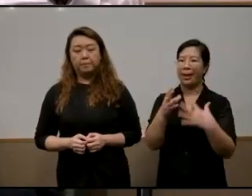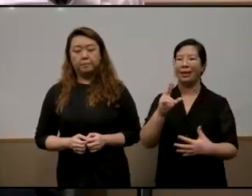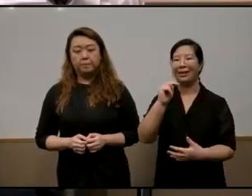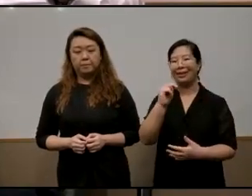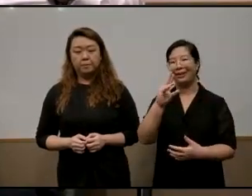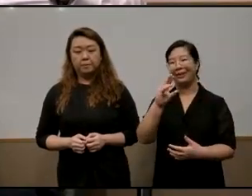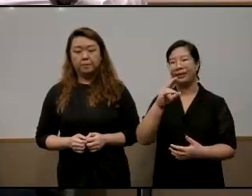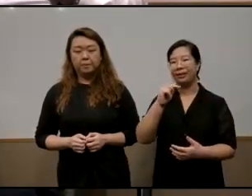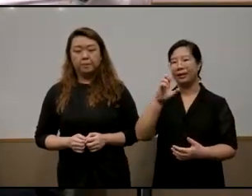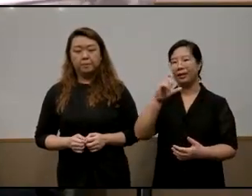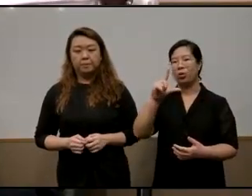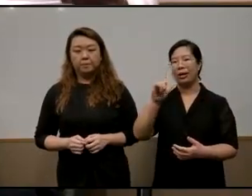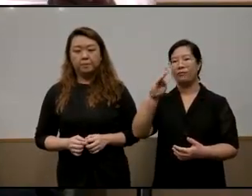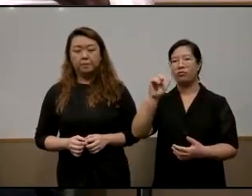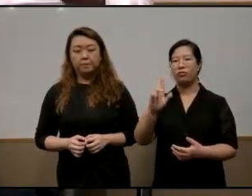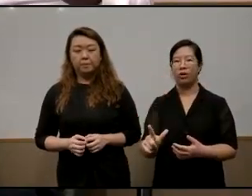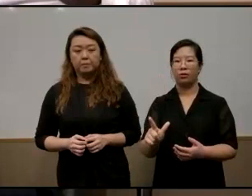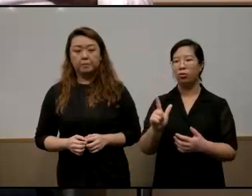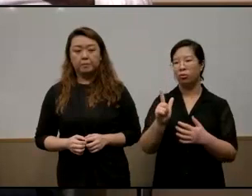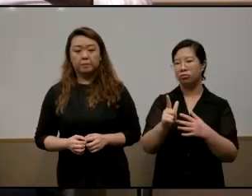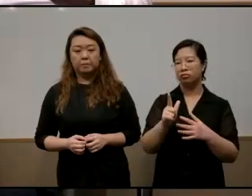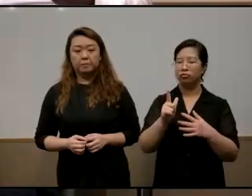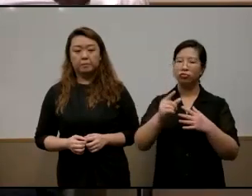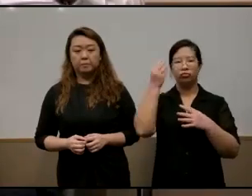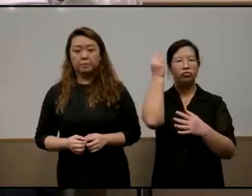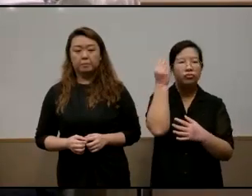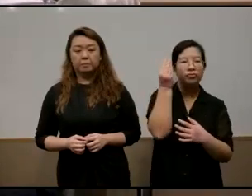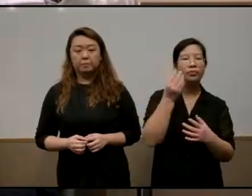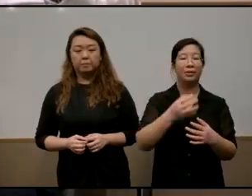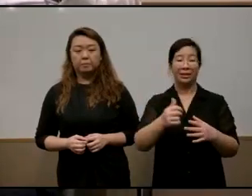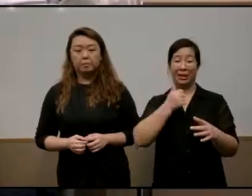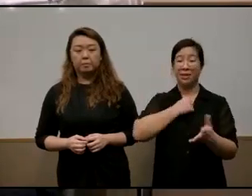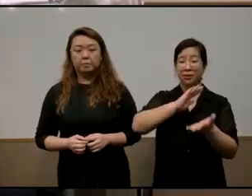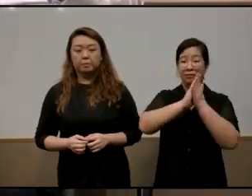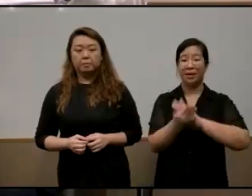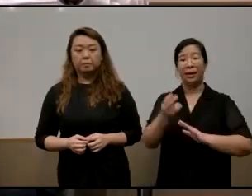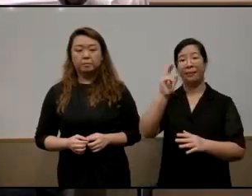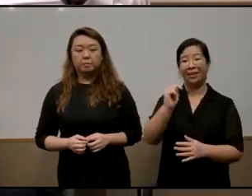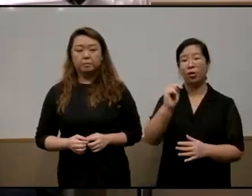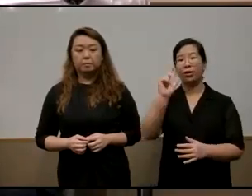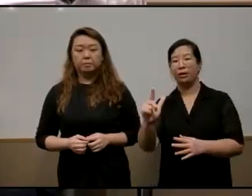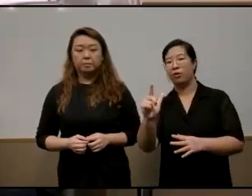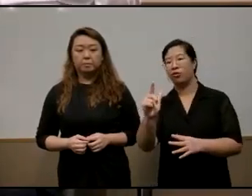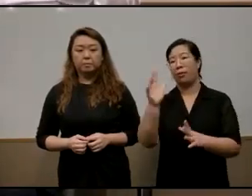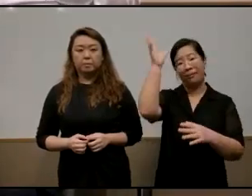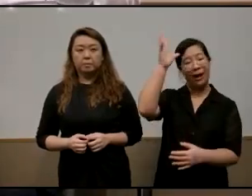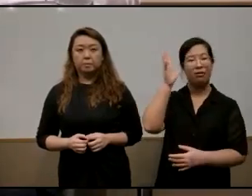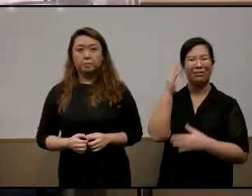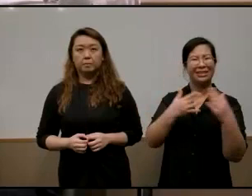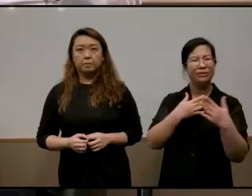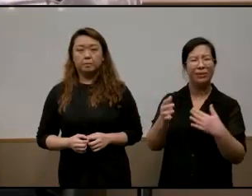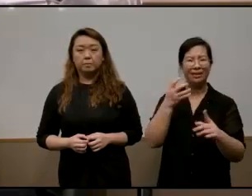imperatives right they have also become neoliberal parents themselves despite the fact that they are disadvantaged